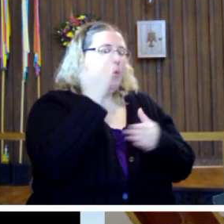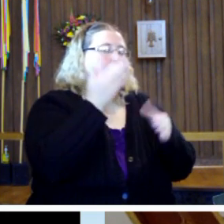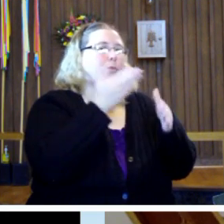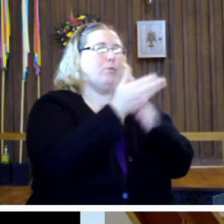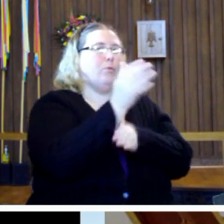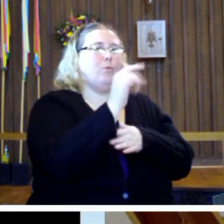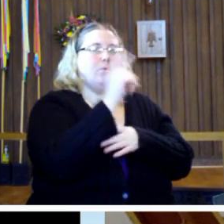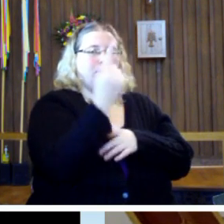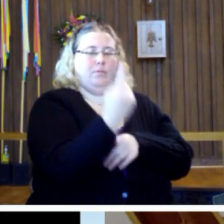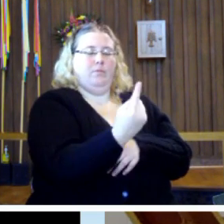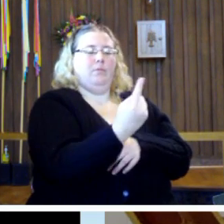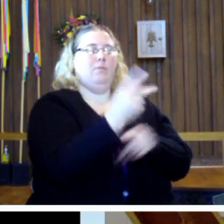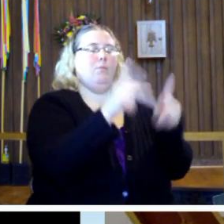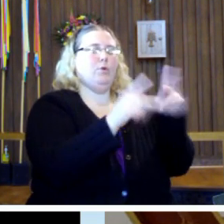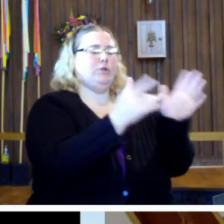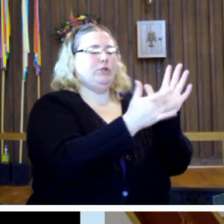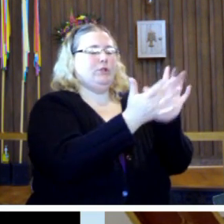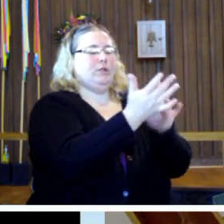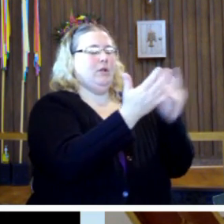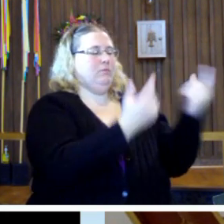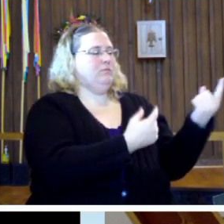person? Jesus.